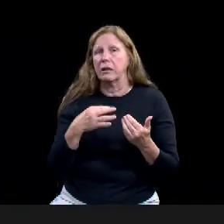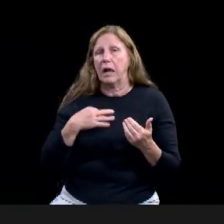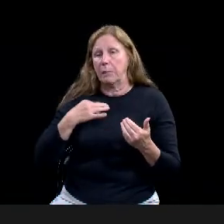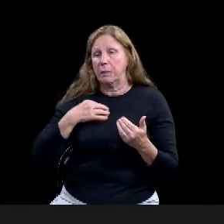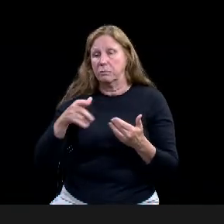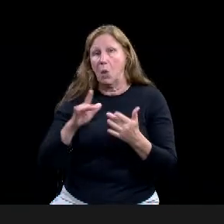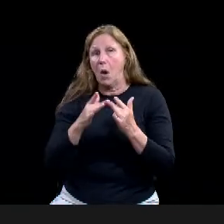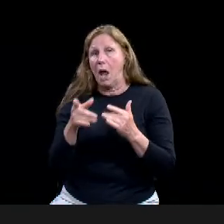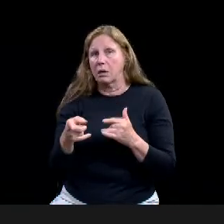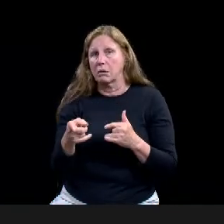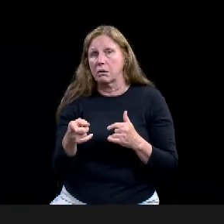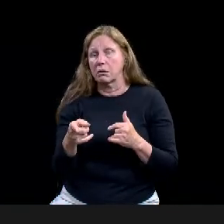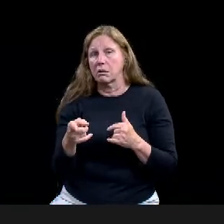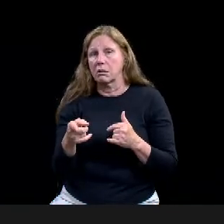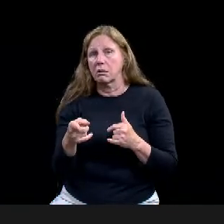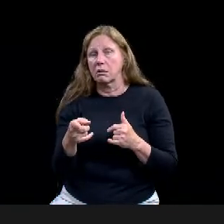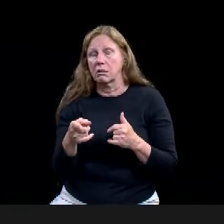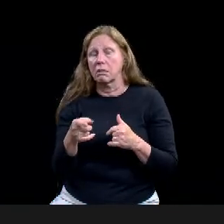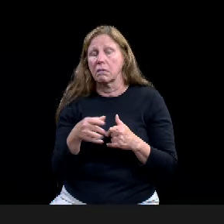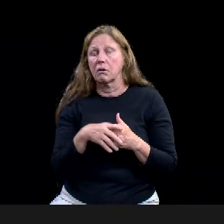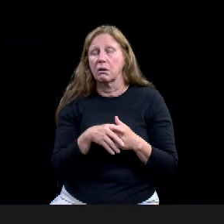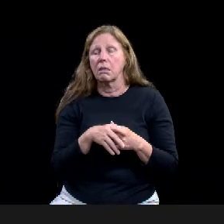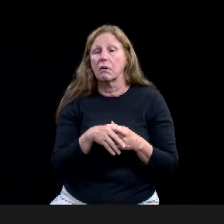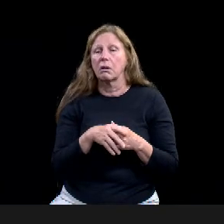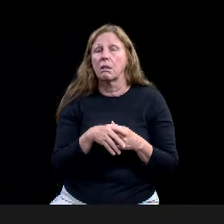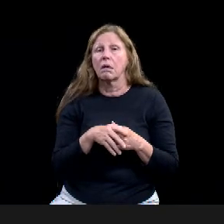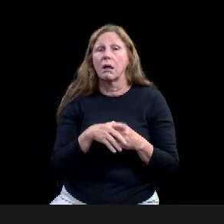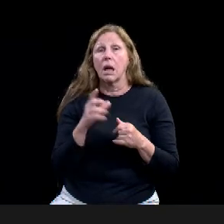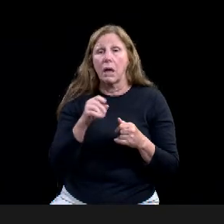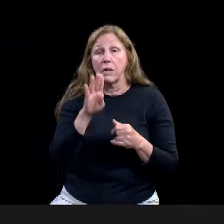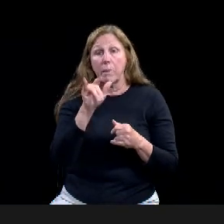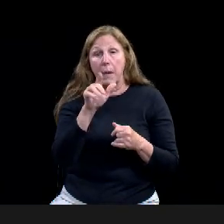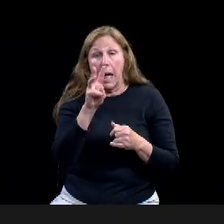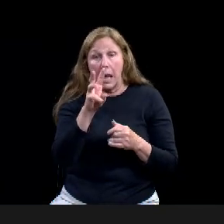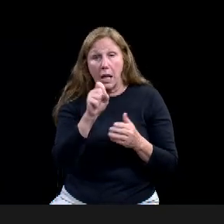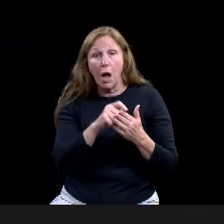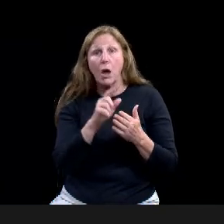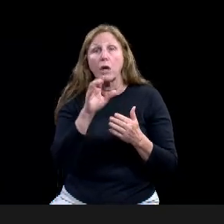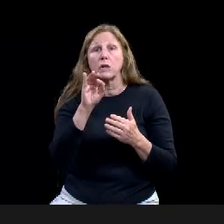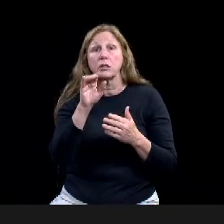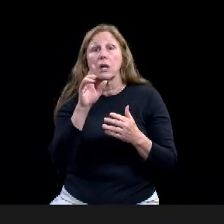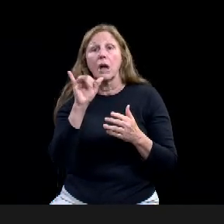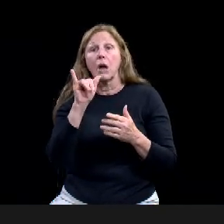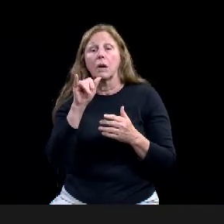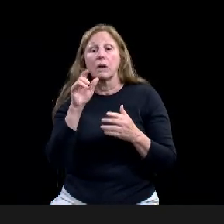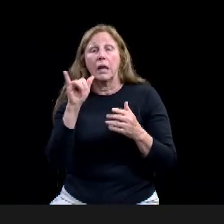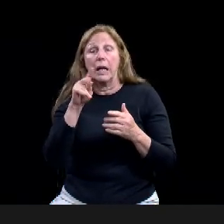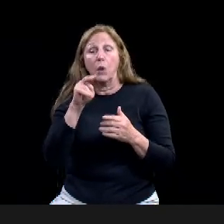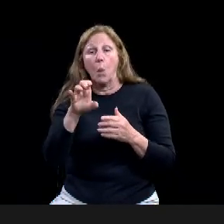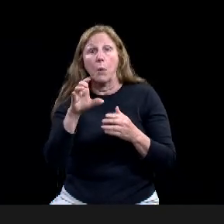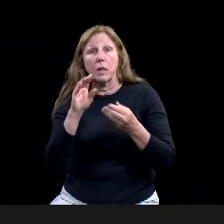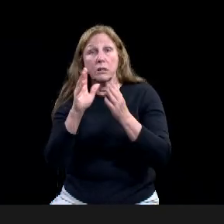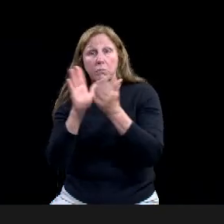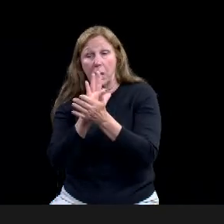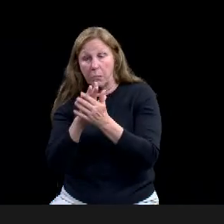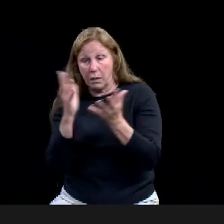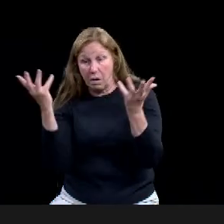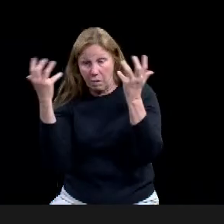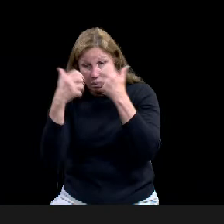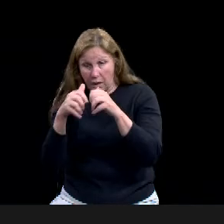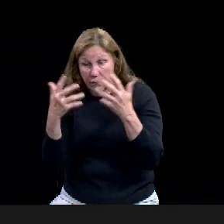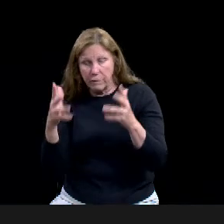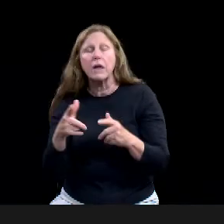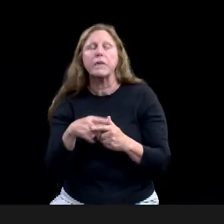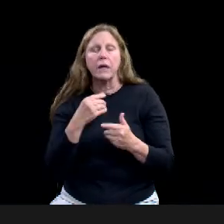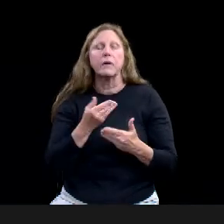so we will help them through that process if they don't have it already. Perfect. I, I, I just don't want any obstacle. mean, I know it's trying